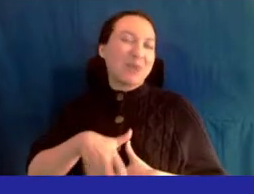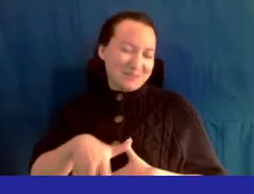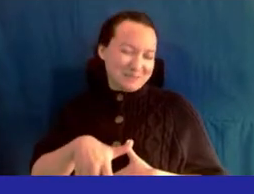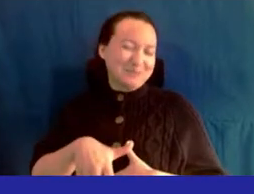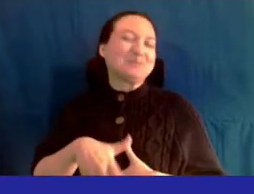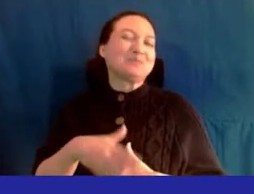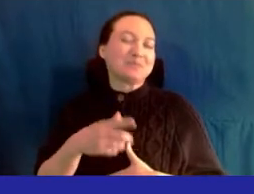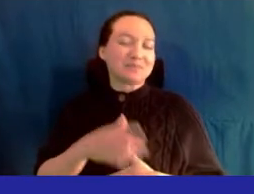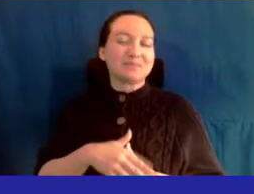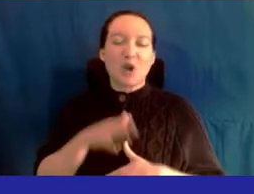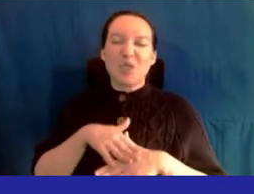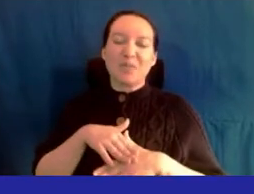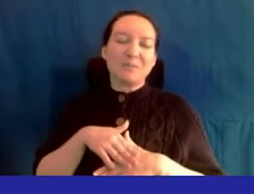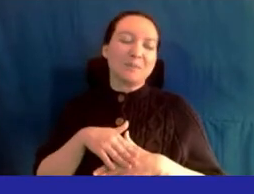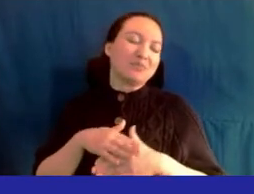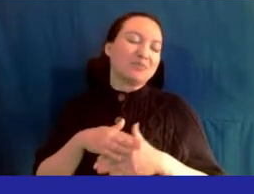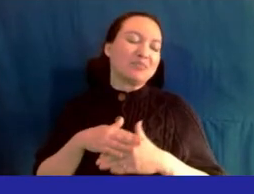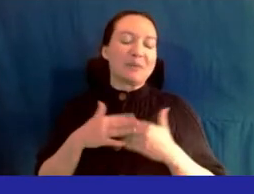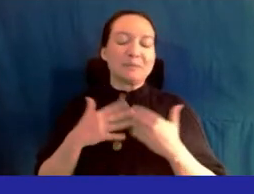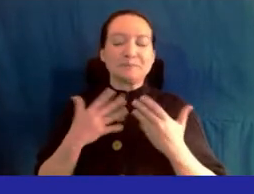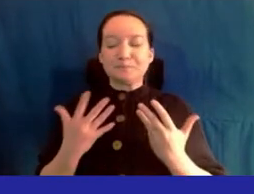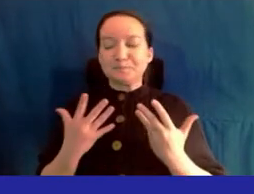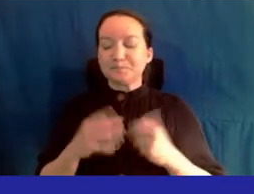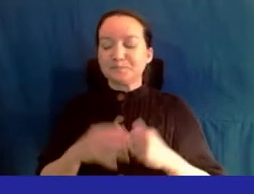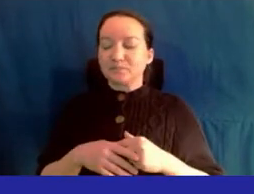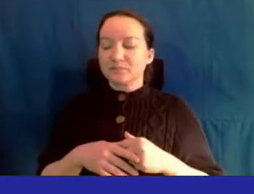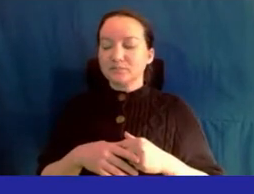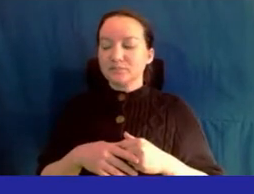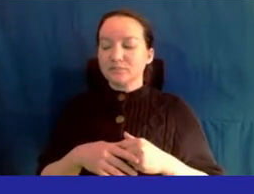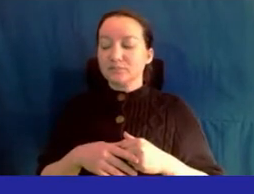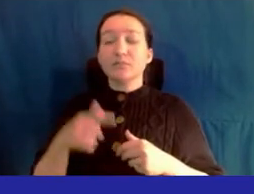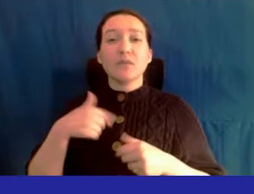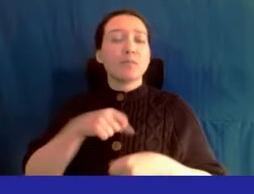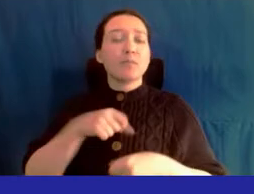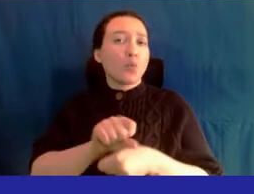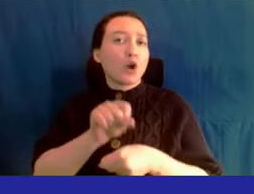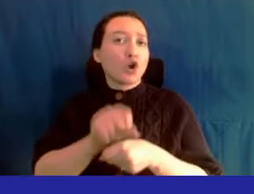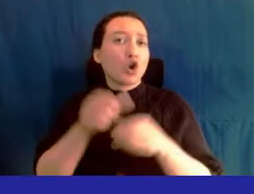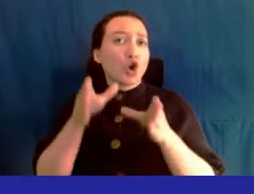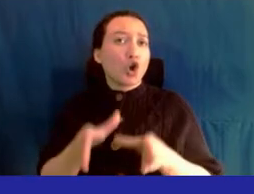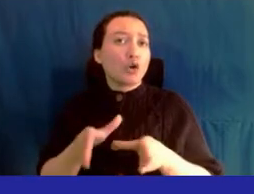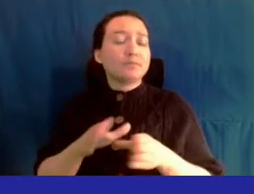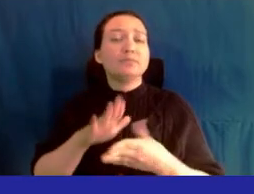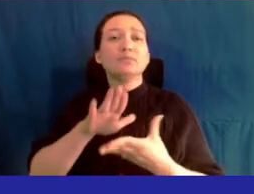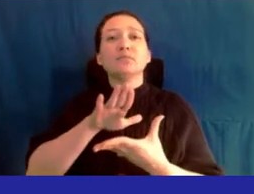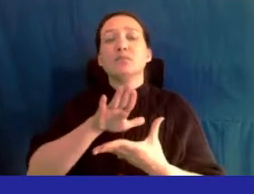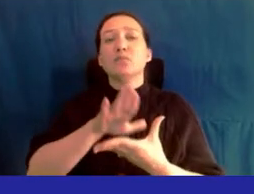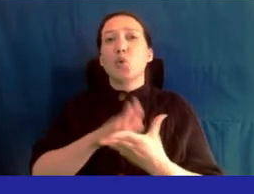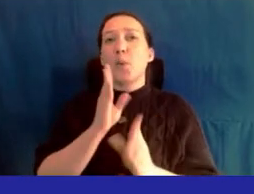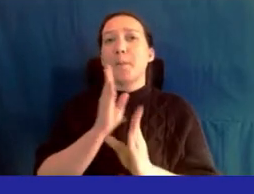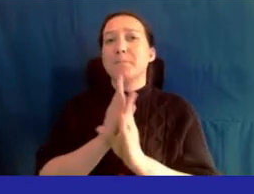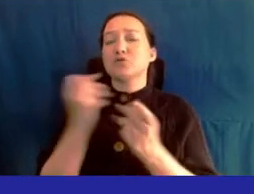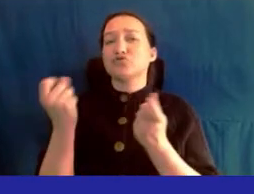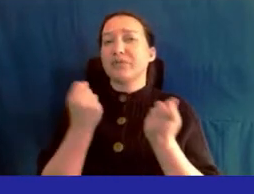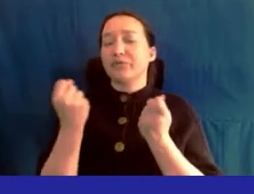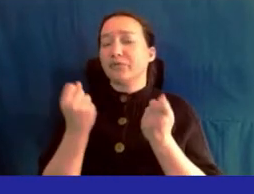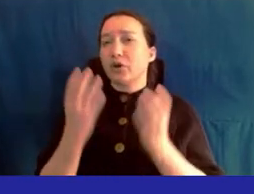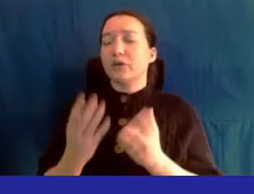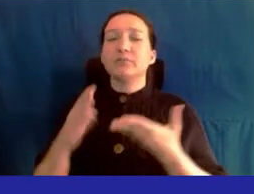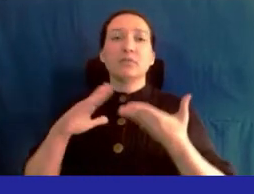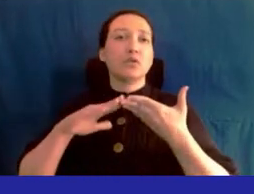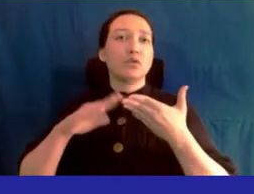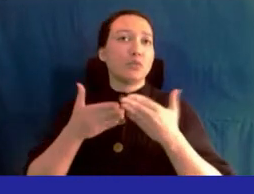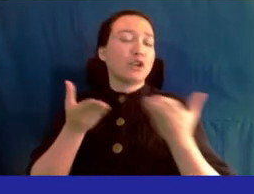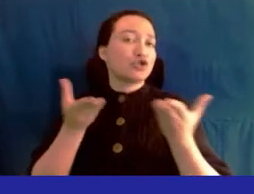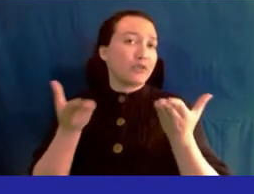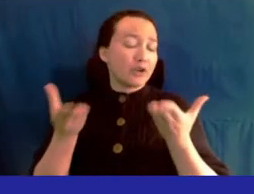And I am, I am a worker, school bus driver. I'm also a community server.